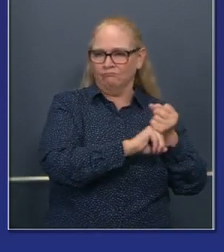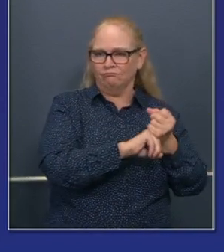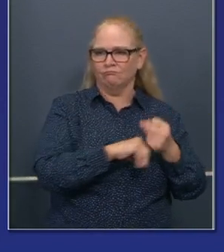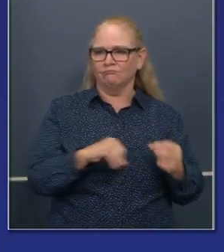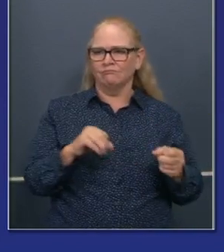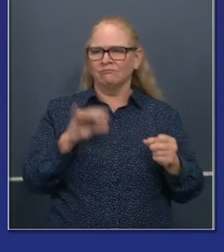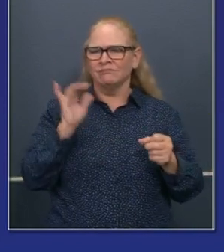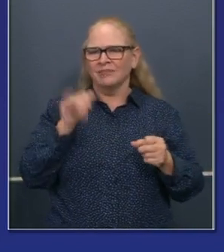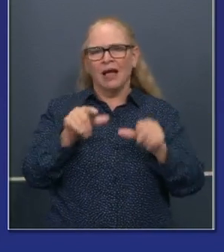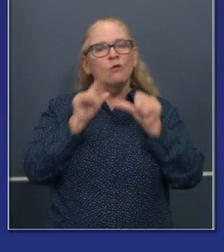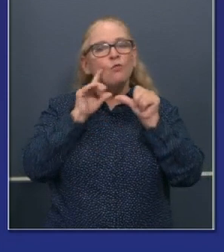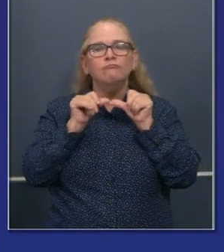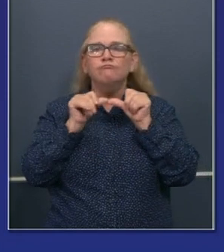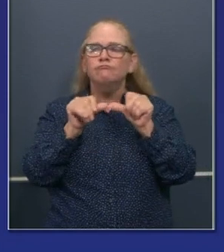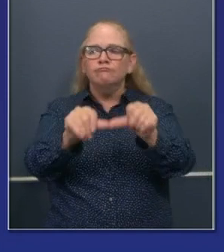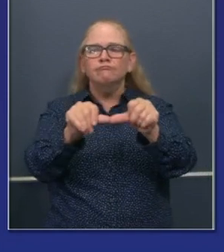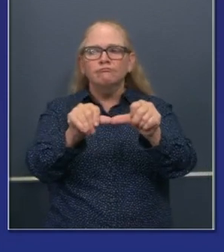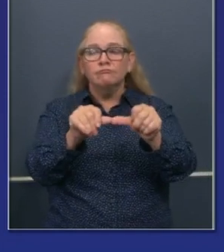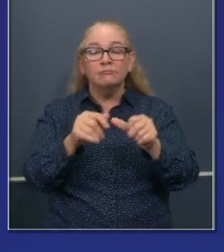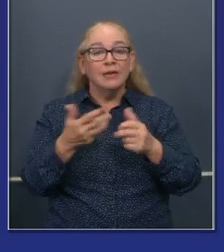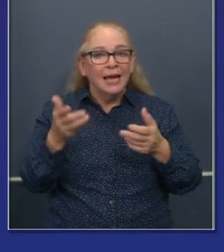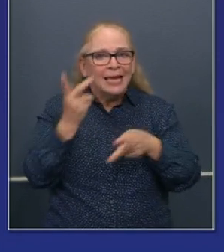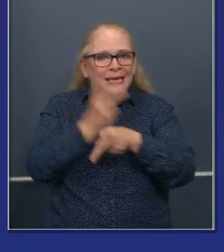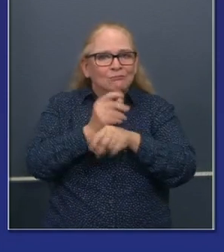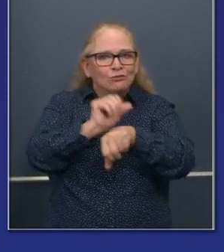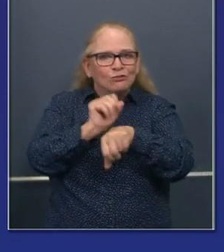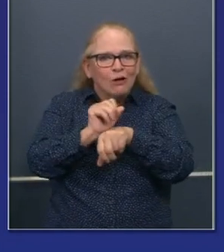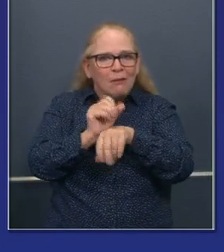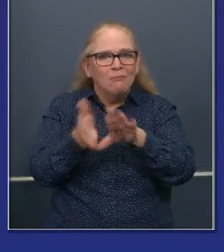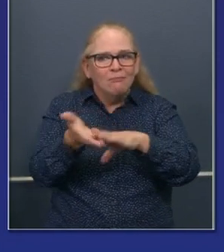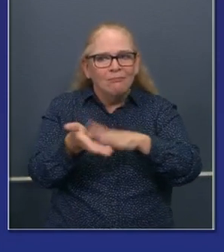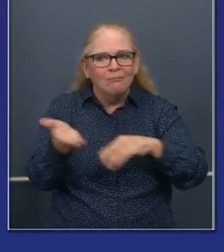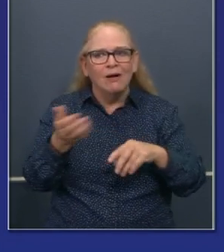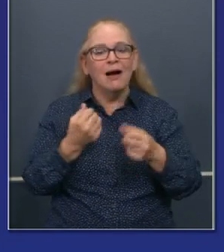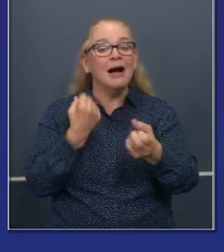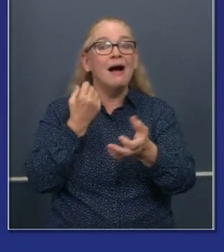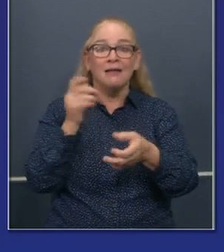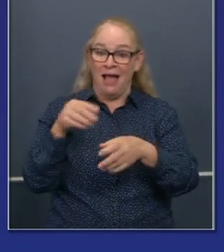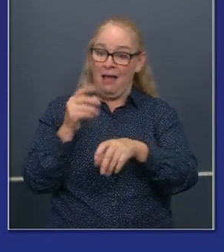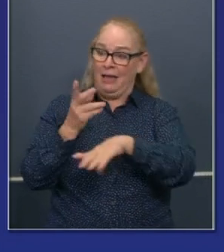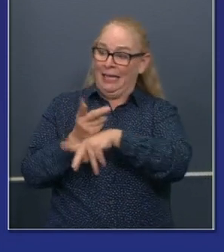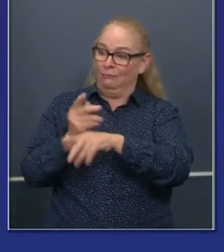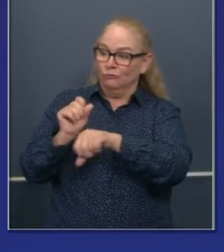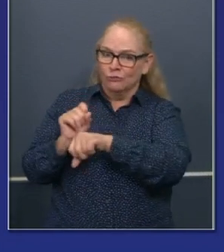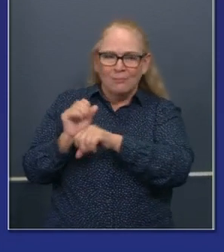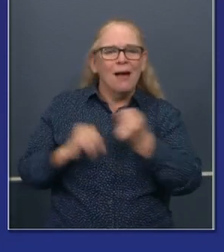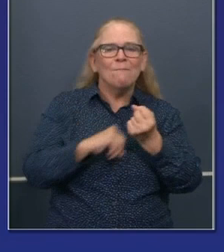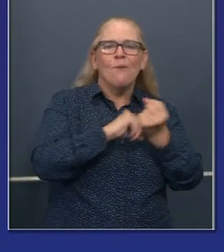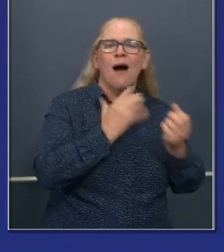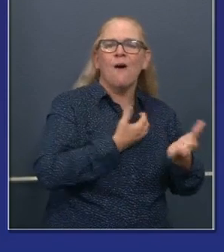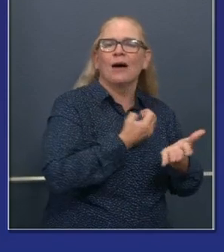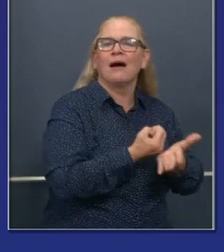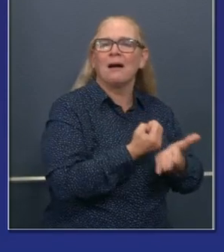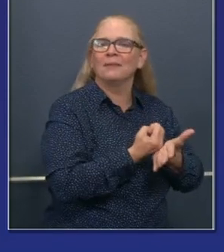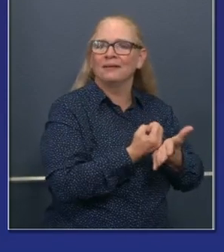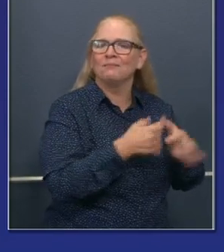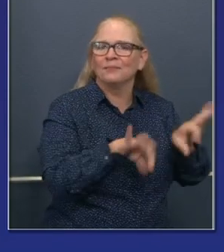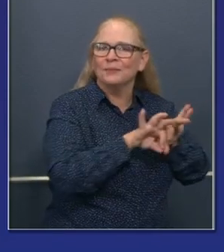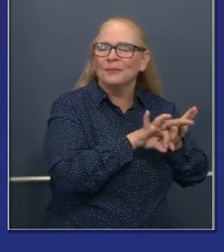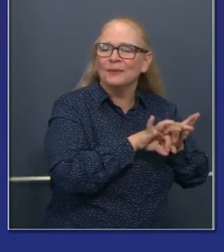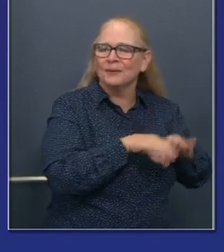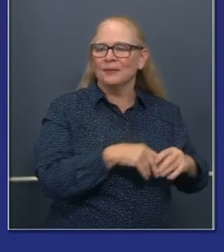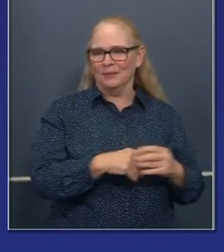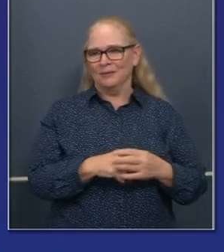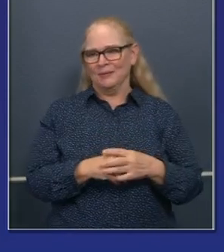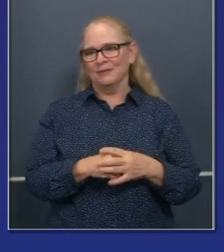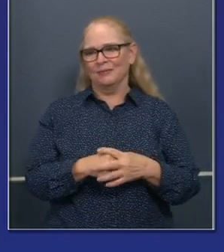opportunities, direct and indirect economic supports is exactly what we want to see more of. Trust me when I say this, this is a point of